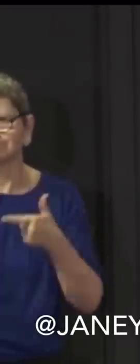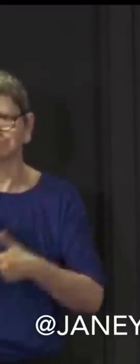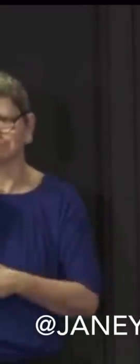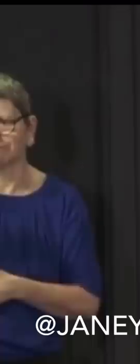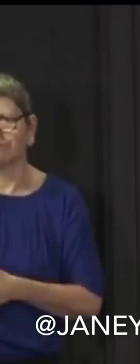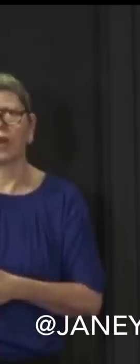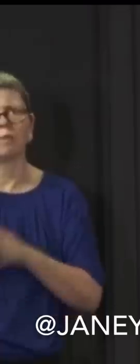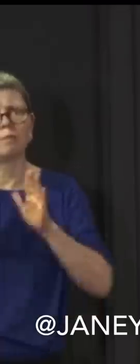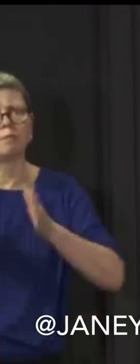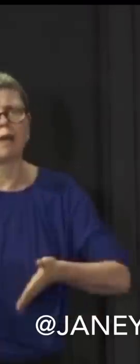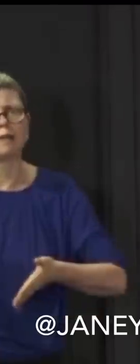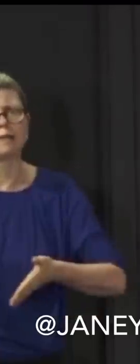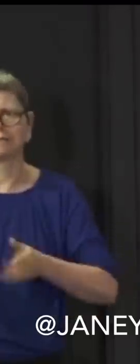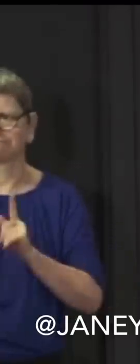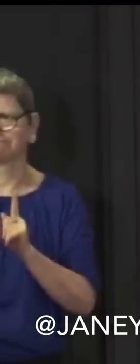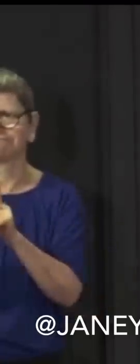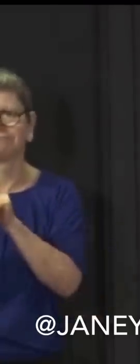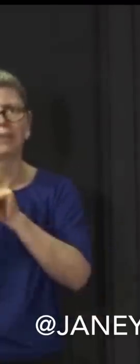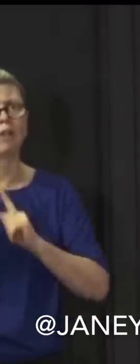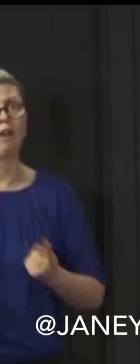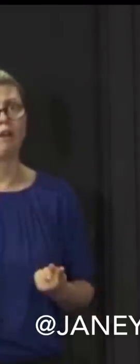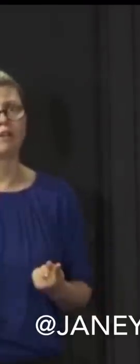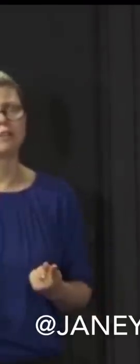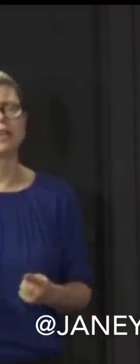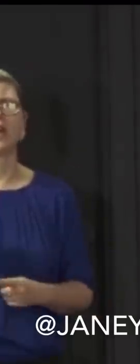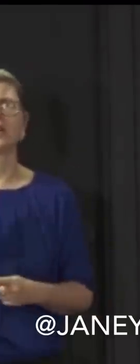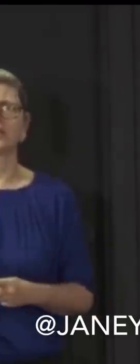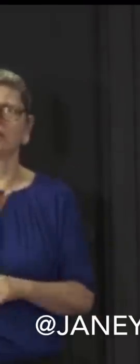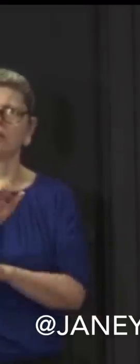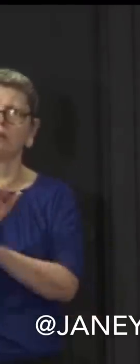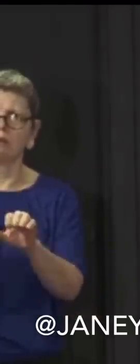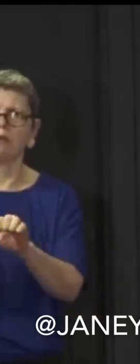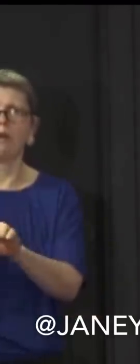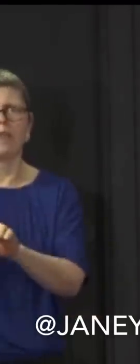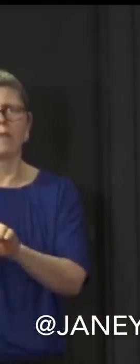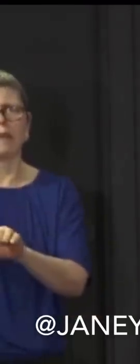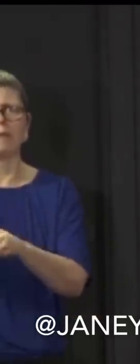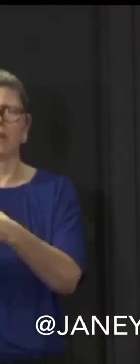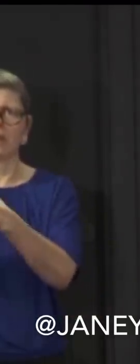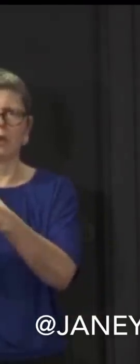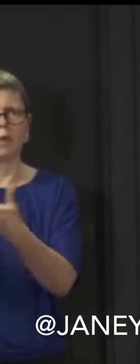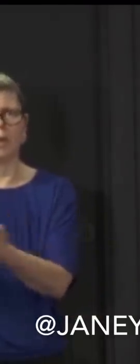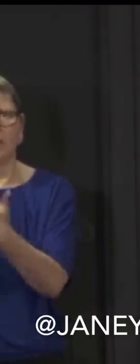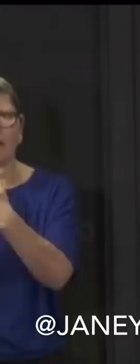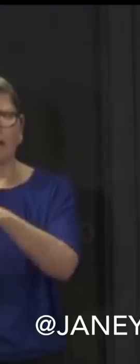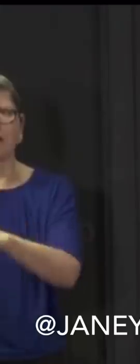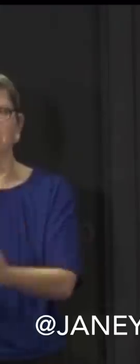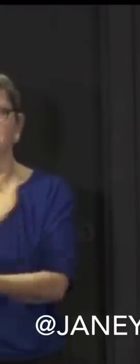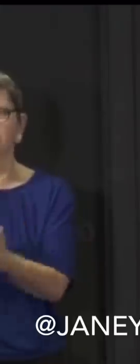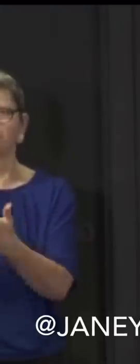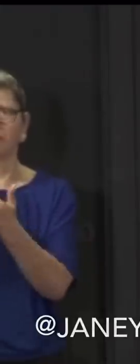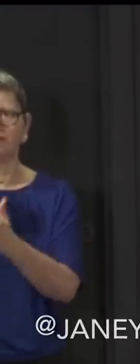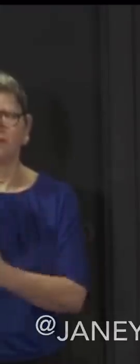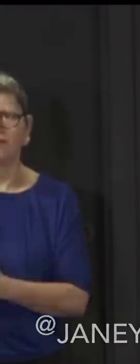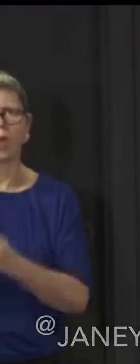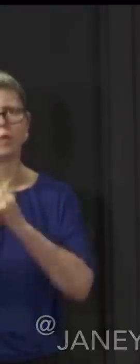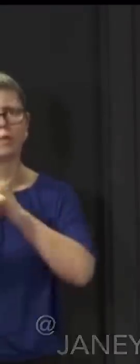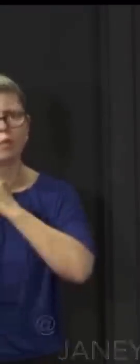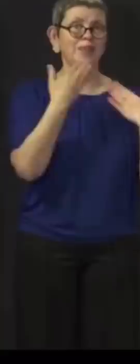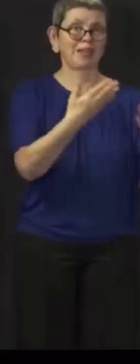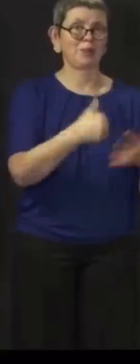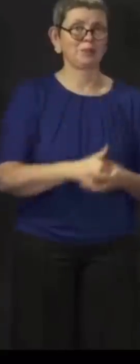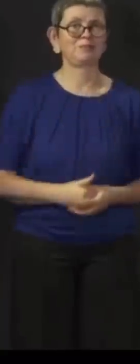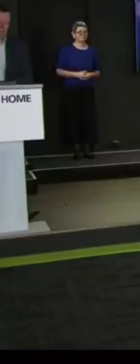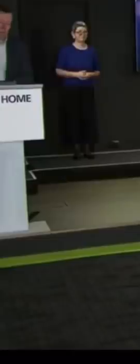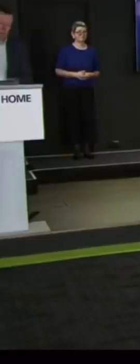but you guys are doing a brilliant job. When we look after each other, we're looking after the community. Don't be one of these idiots that wander about the streets and think you